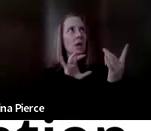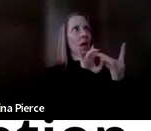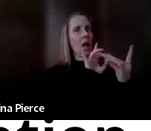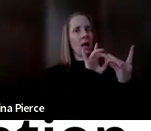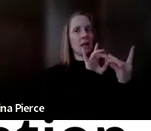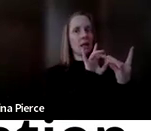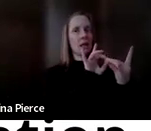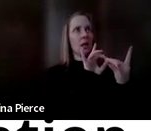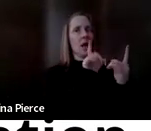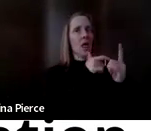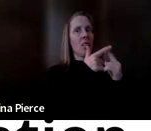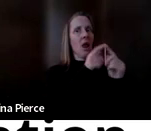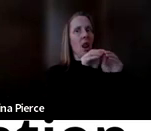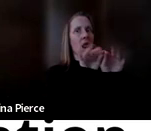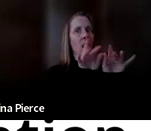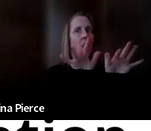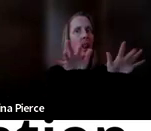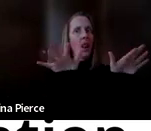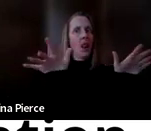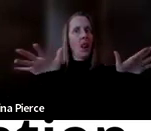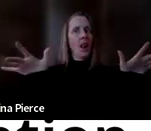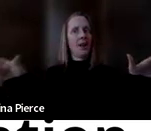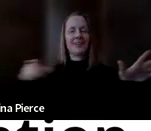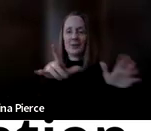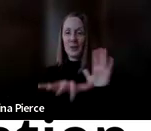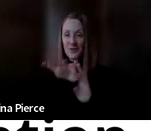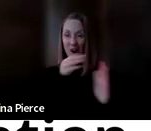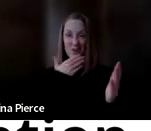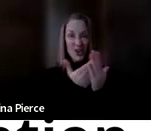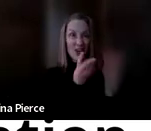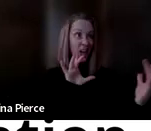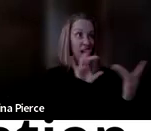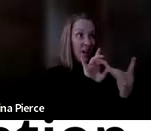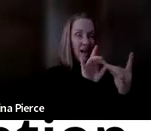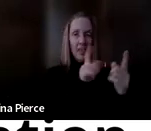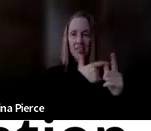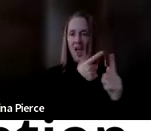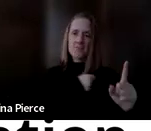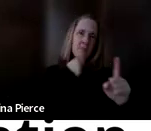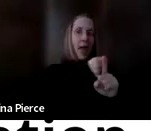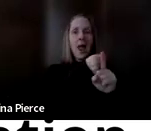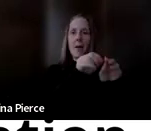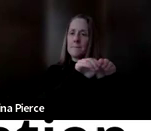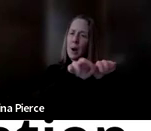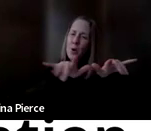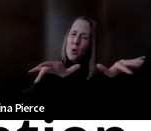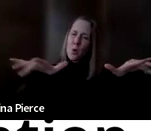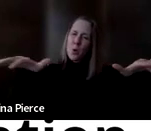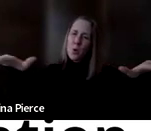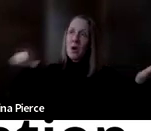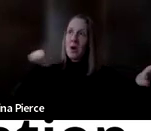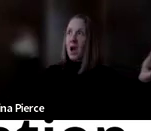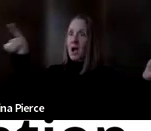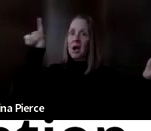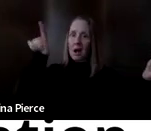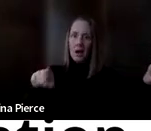the web grows really fast that once you find that good connection point. You get everything that you get hoping existed. You just didn't know where to